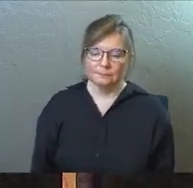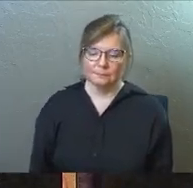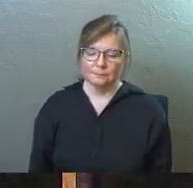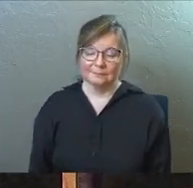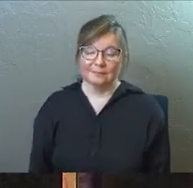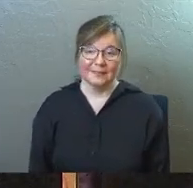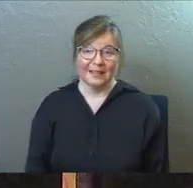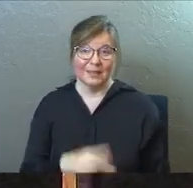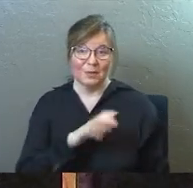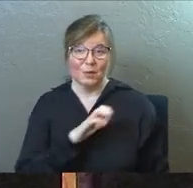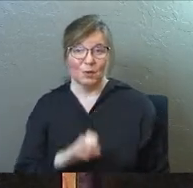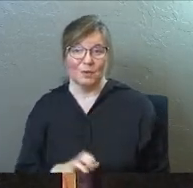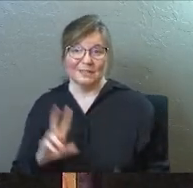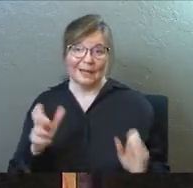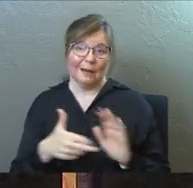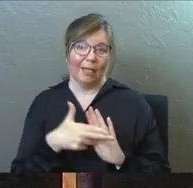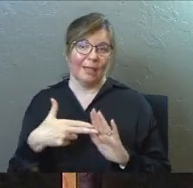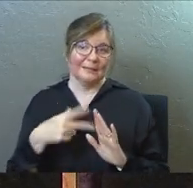They say that, don't they?